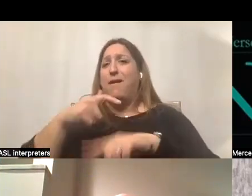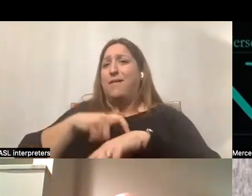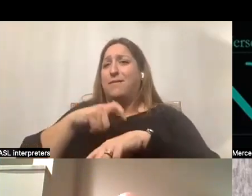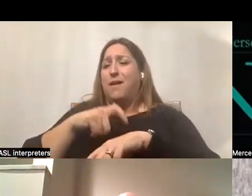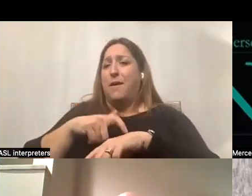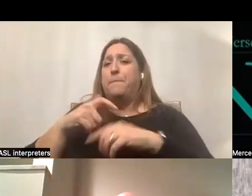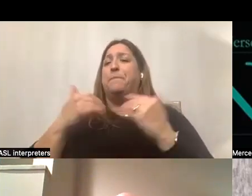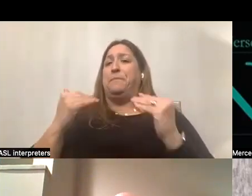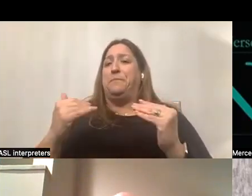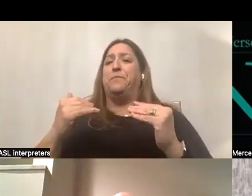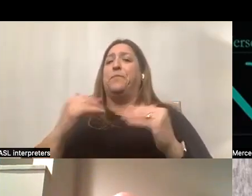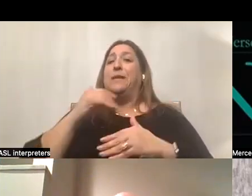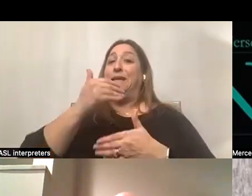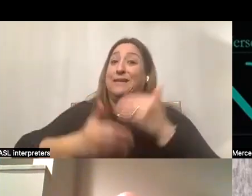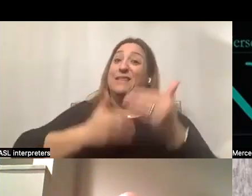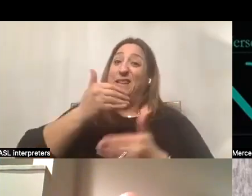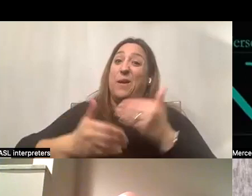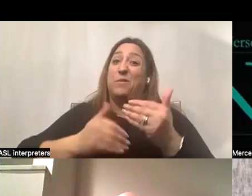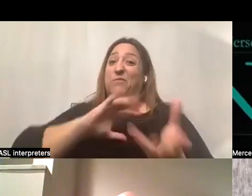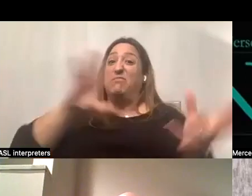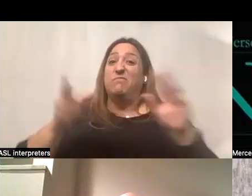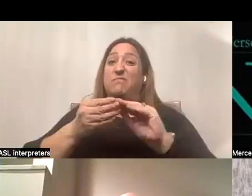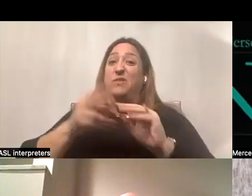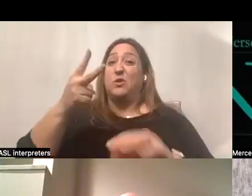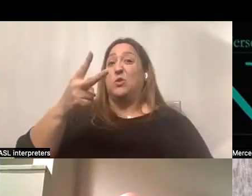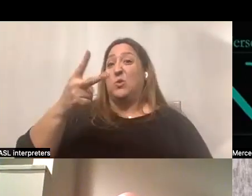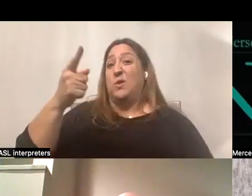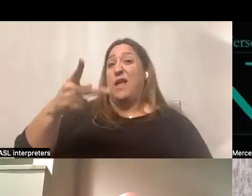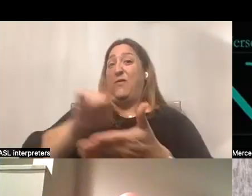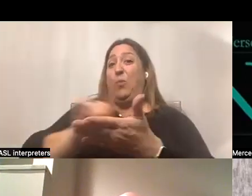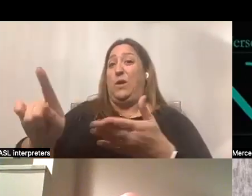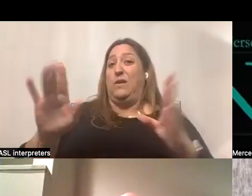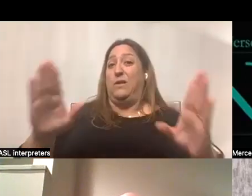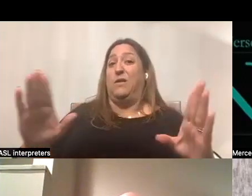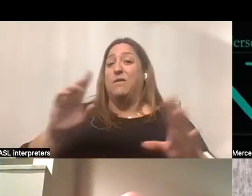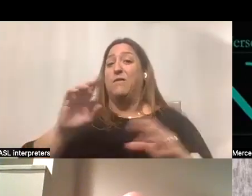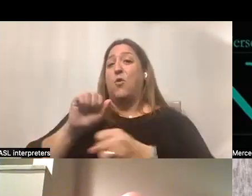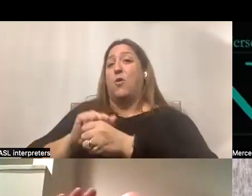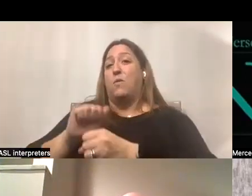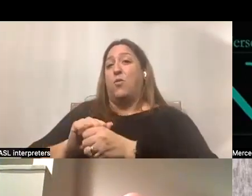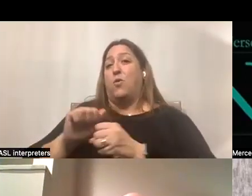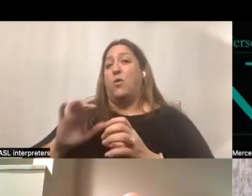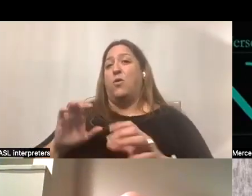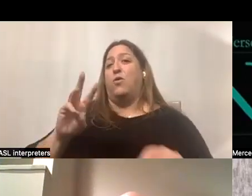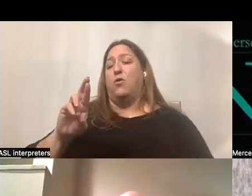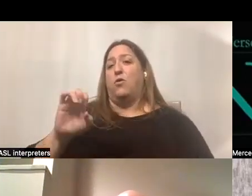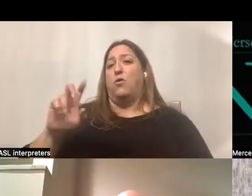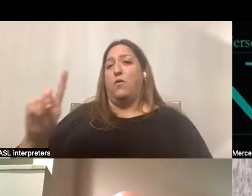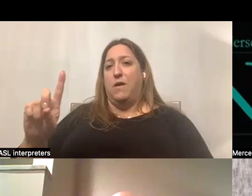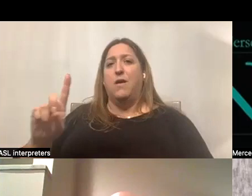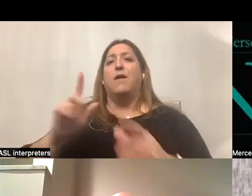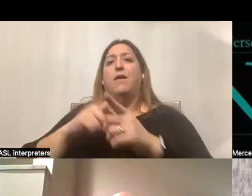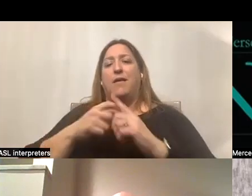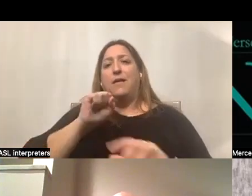all of these steps takes about two and a half weeks for the employer of record. And then the self-directed